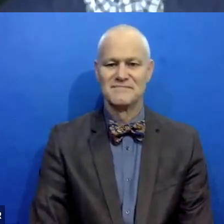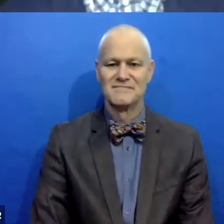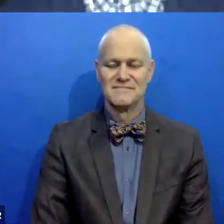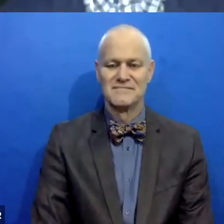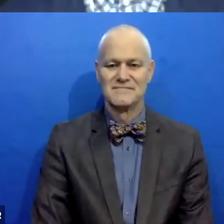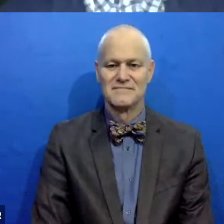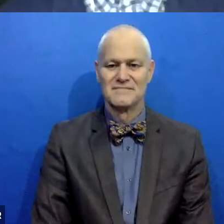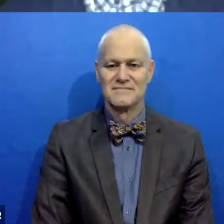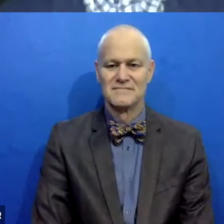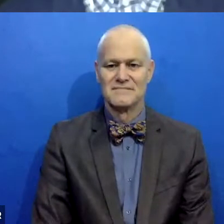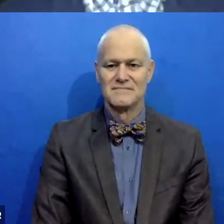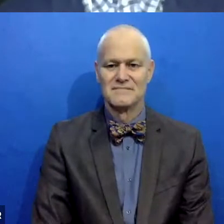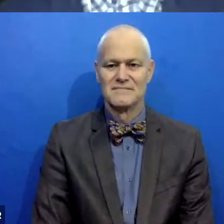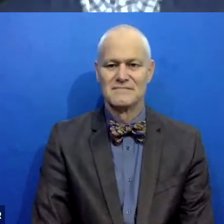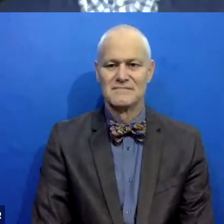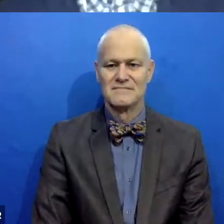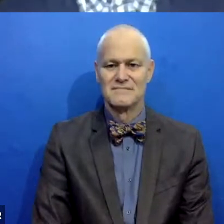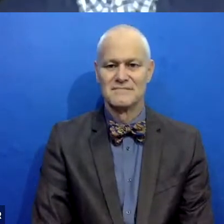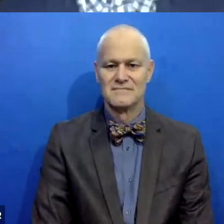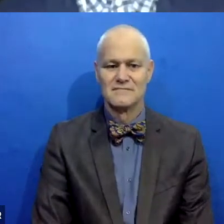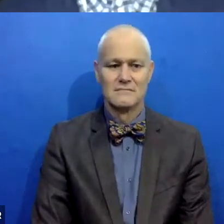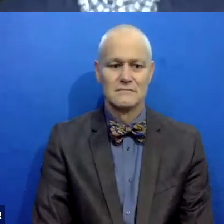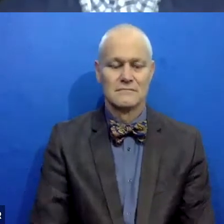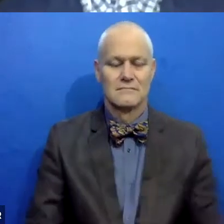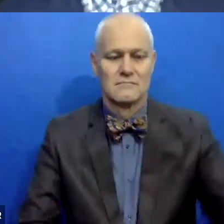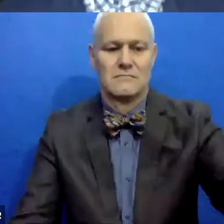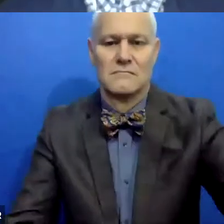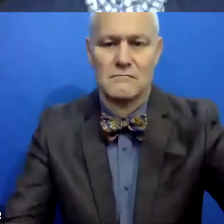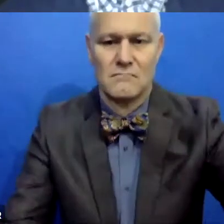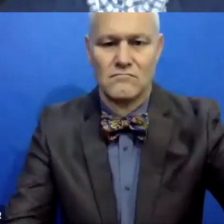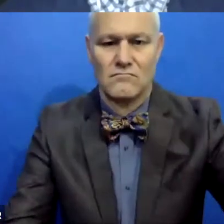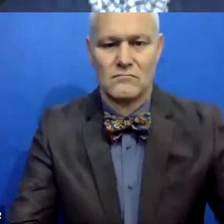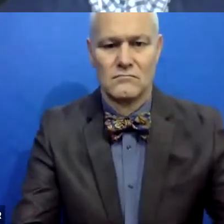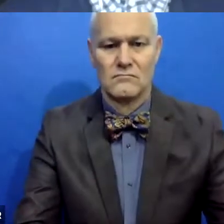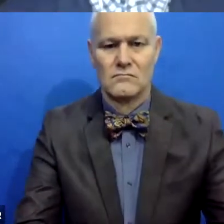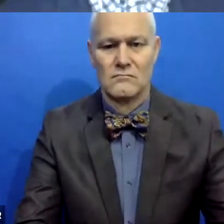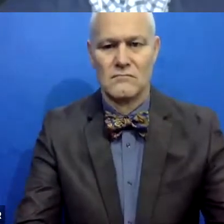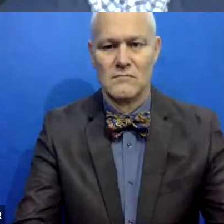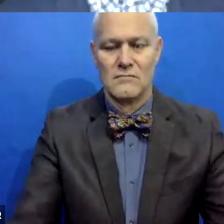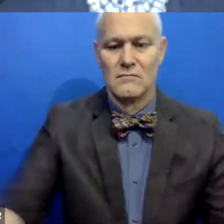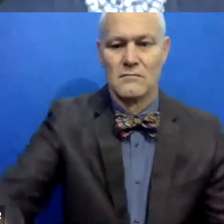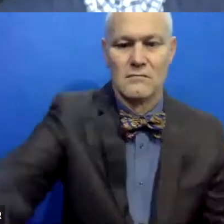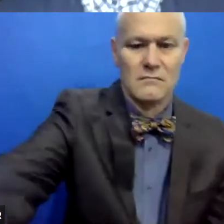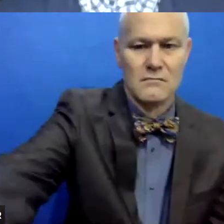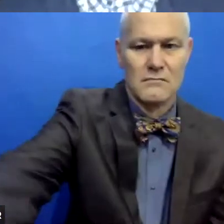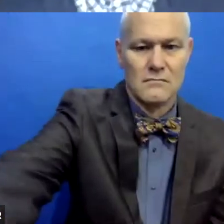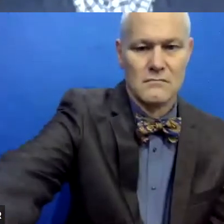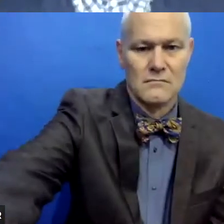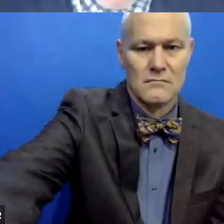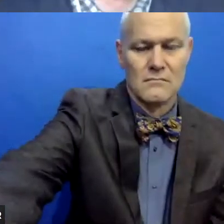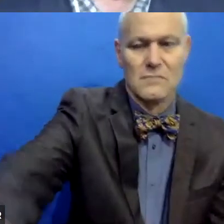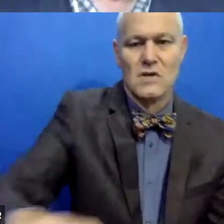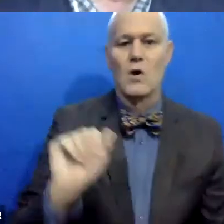Thank you. Um, I was going to save this question for the end, but I actually think that we're leading right into it.